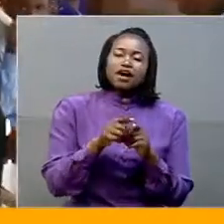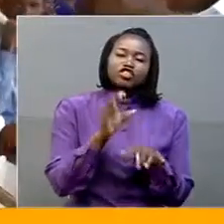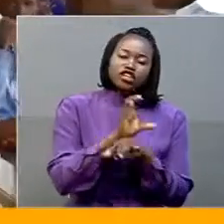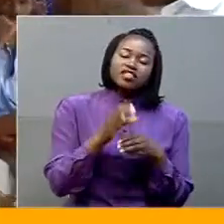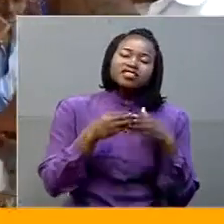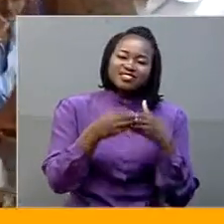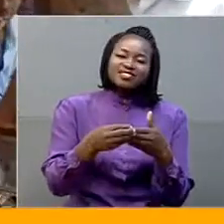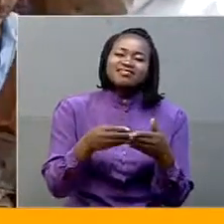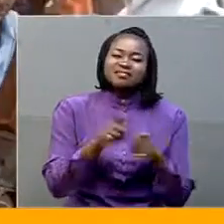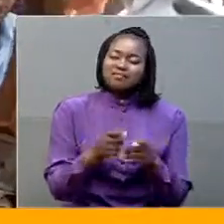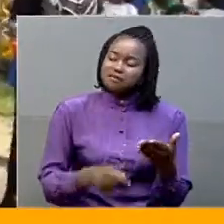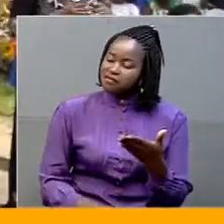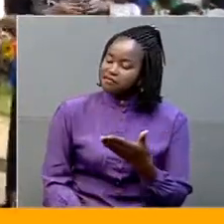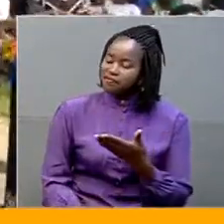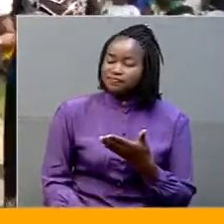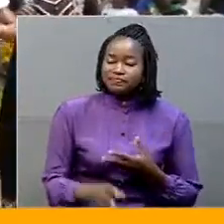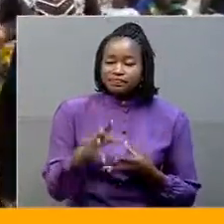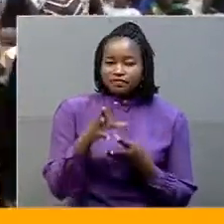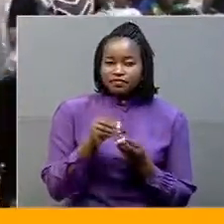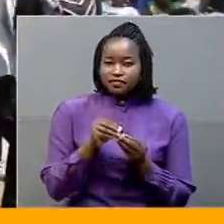Susan Naonga and Moses Mbukum.